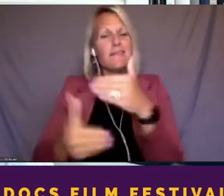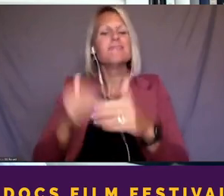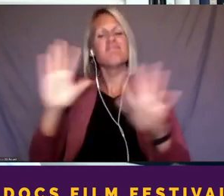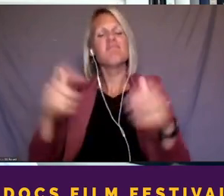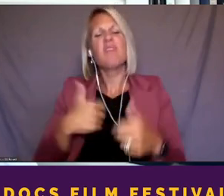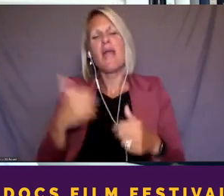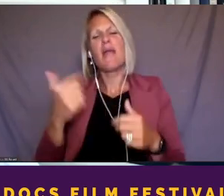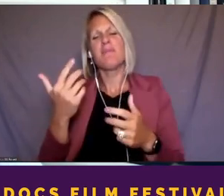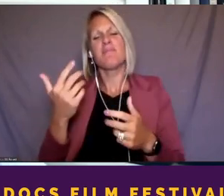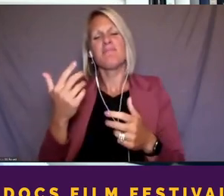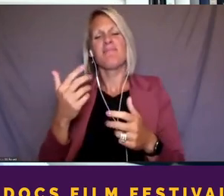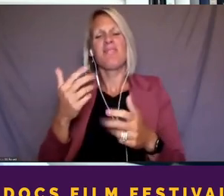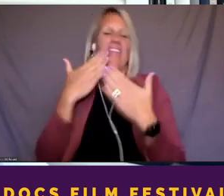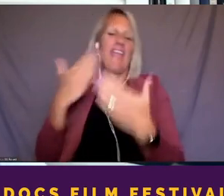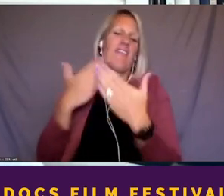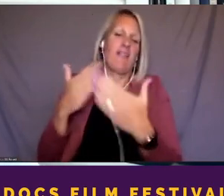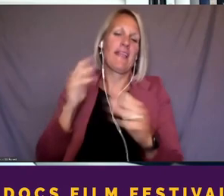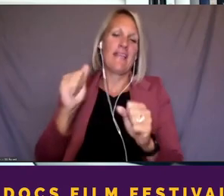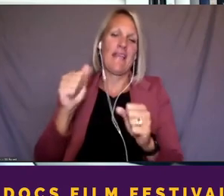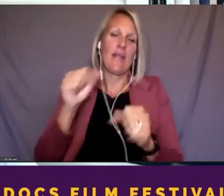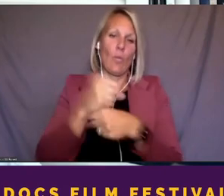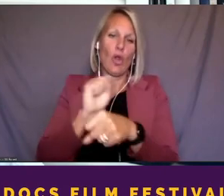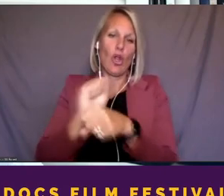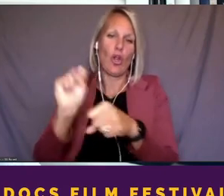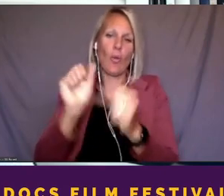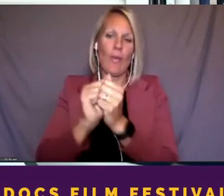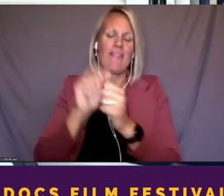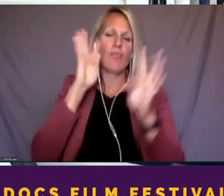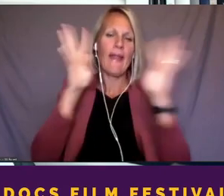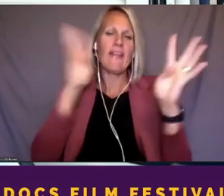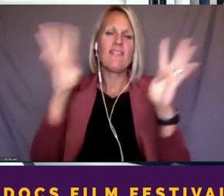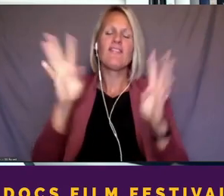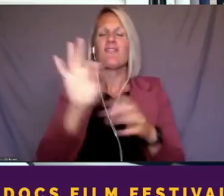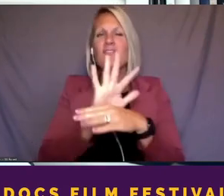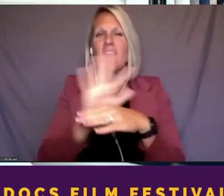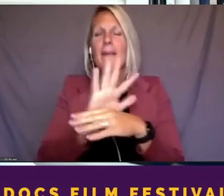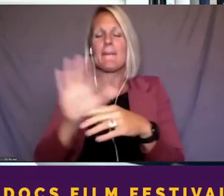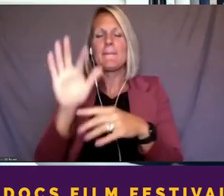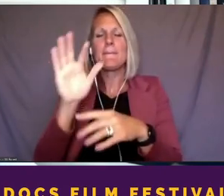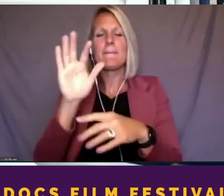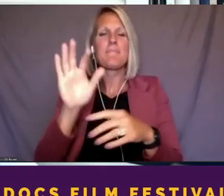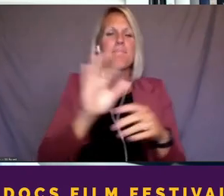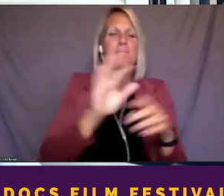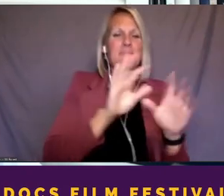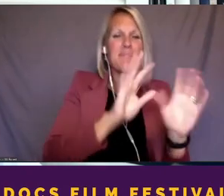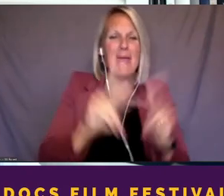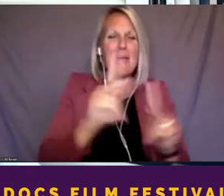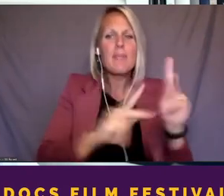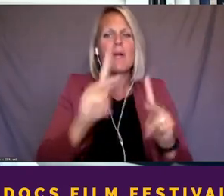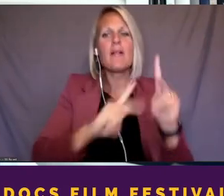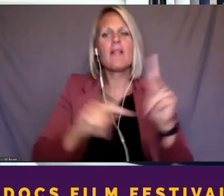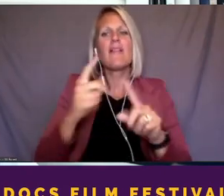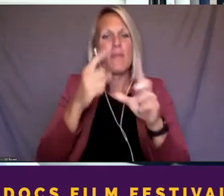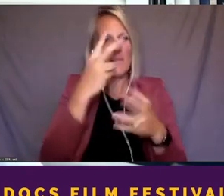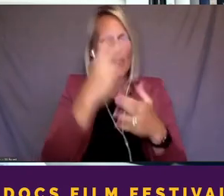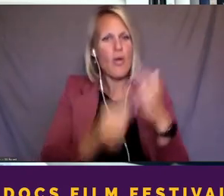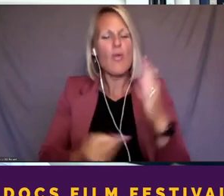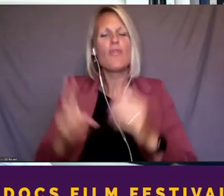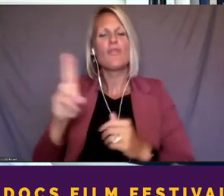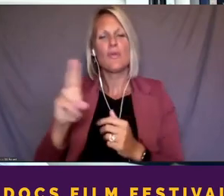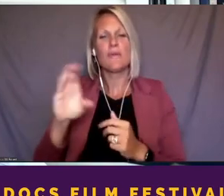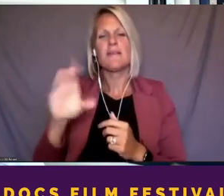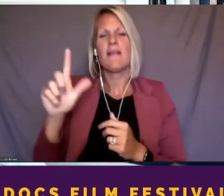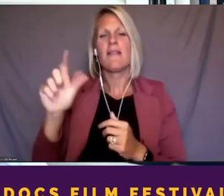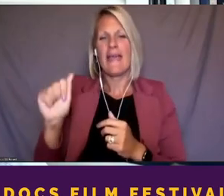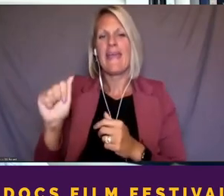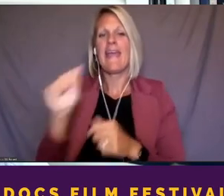creative filmmakers and journalists, both at Frontline and through the UCLA Clinic. And a